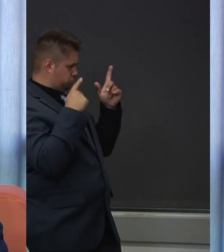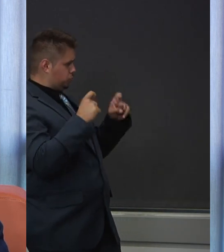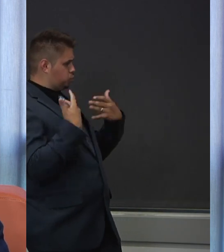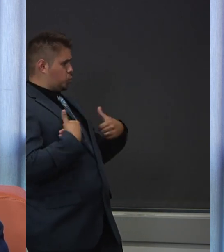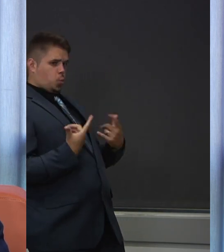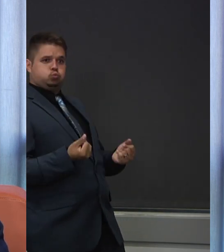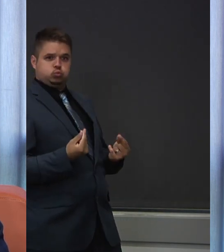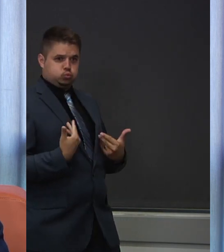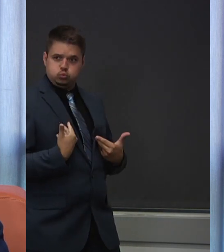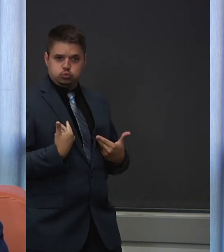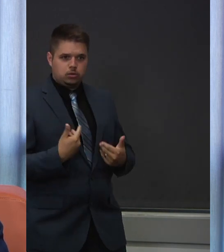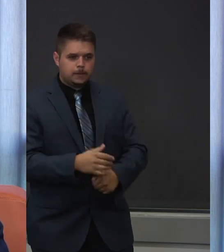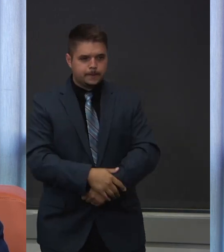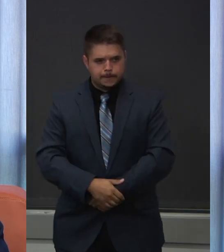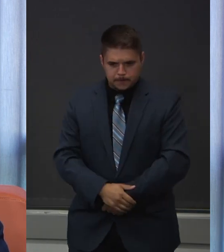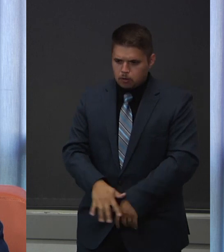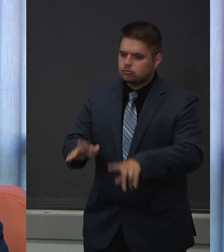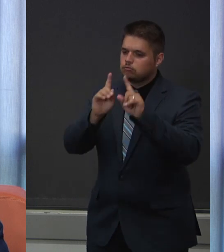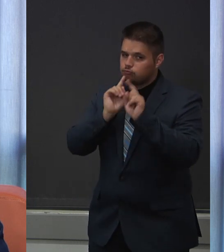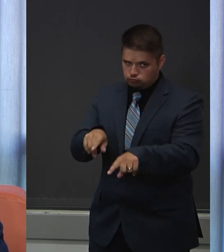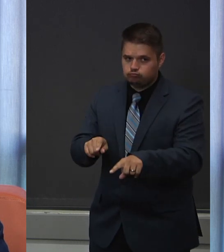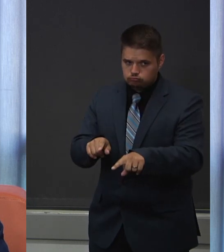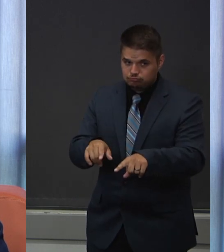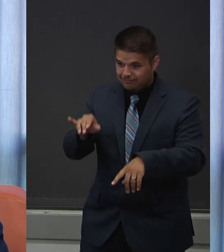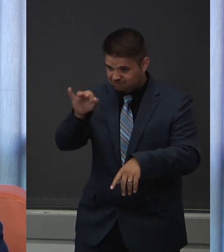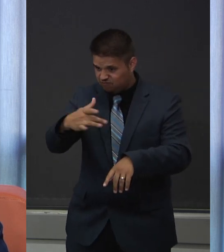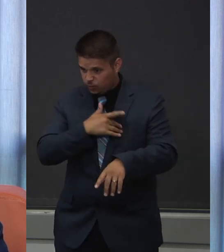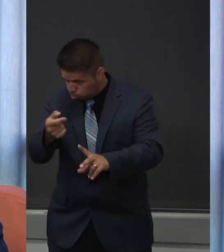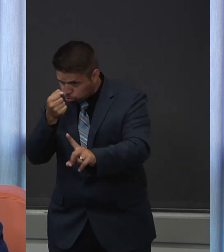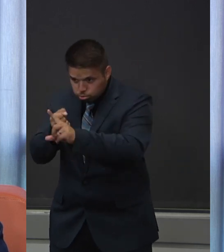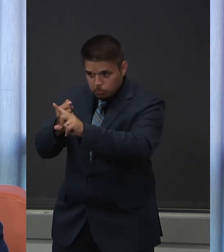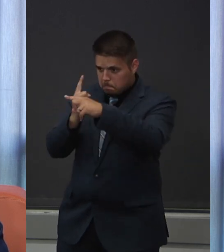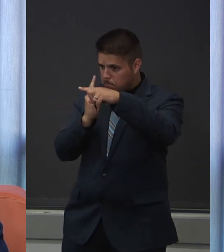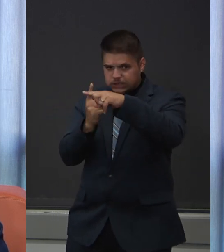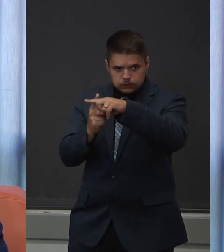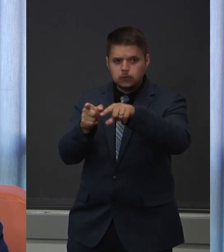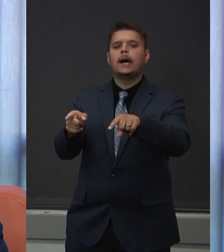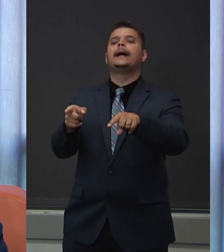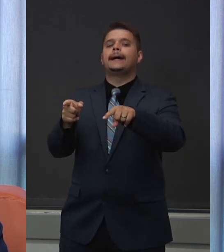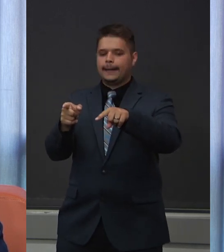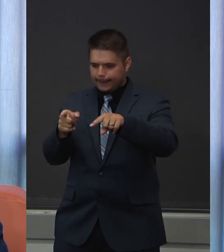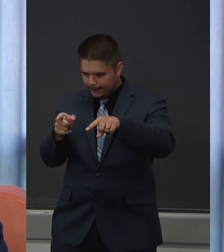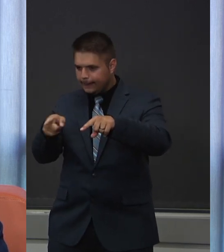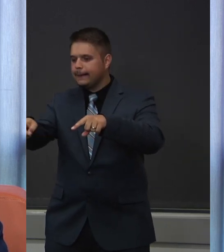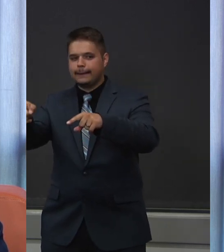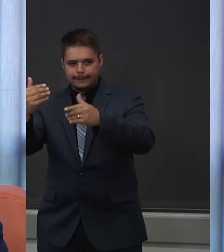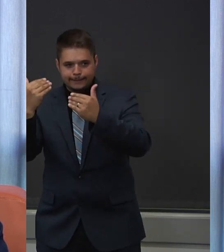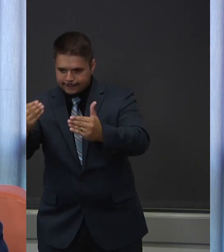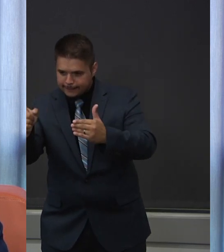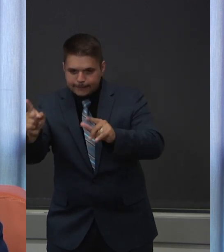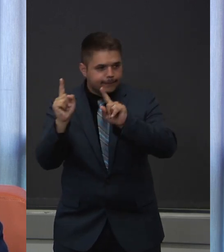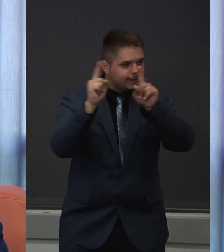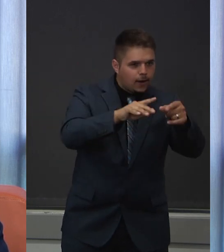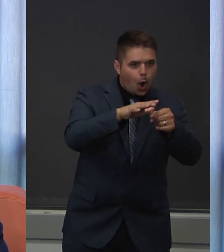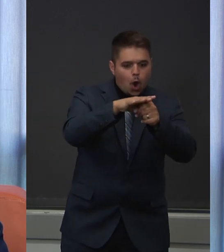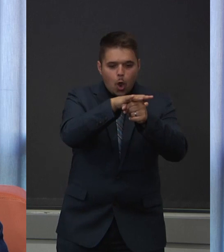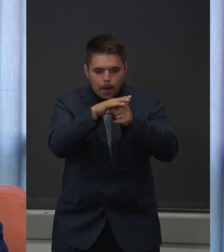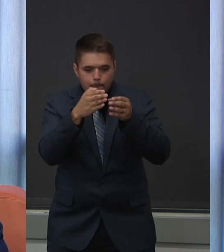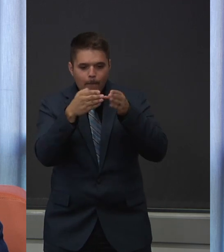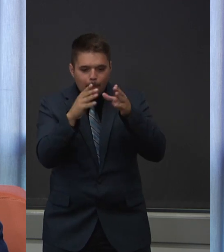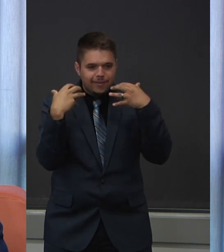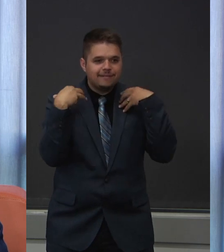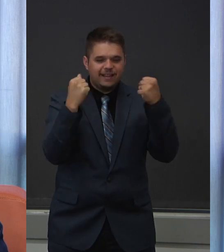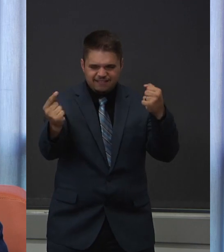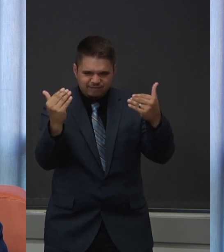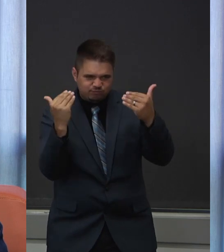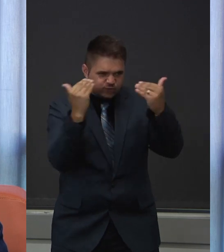test, you will be, you can expect a call from your local public health department and they will give you